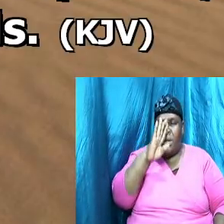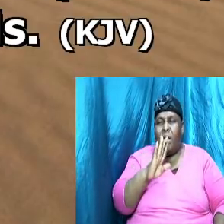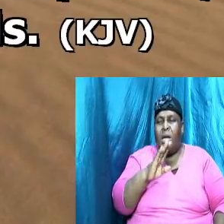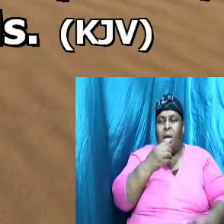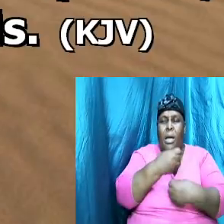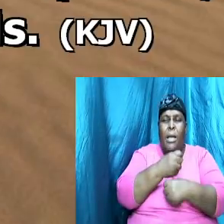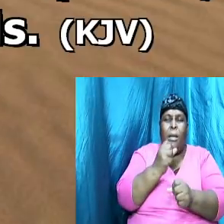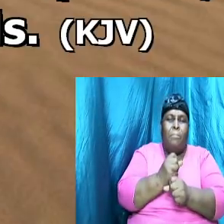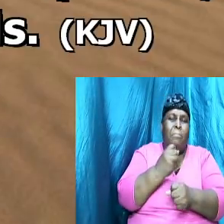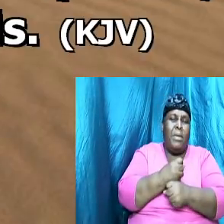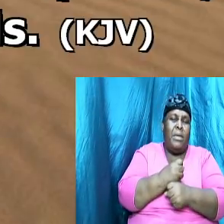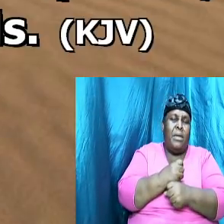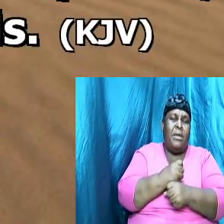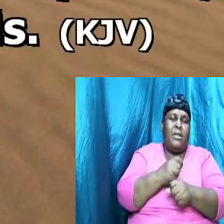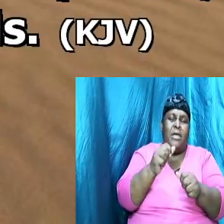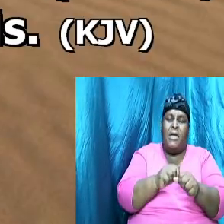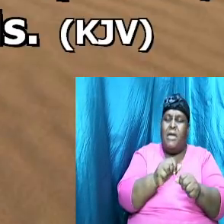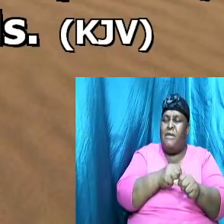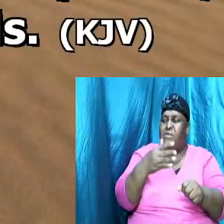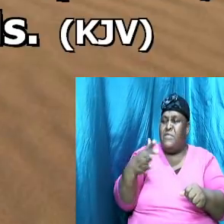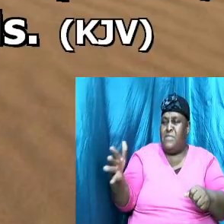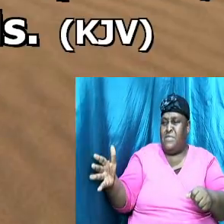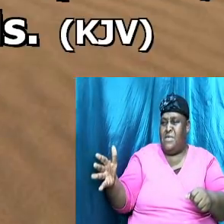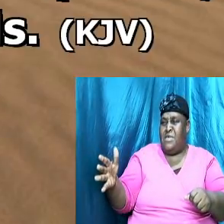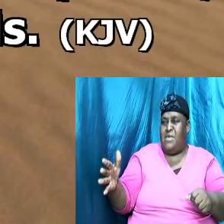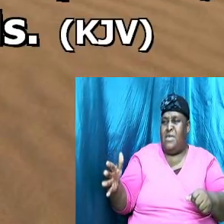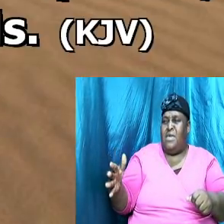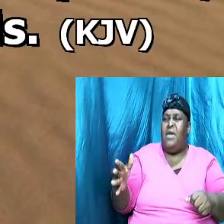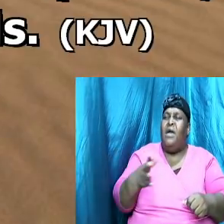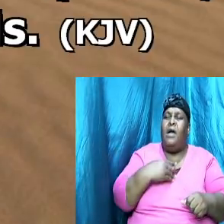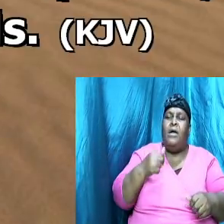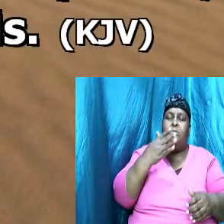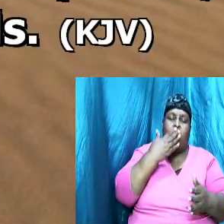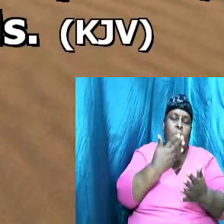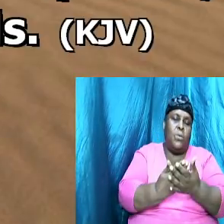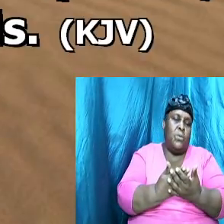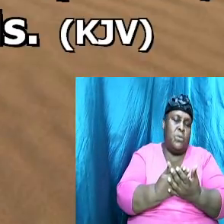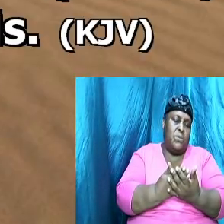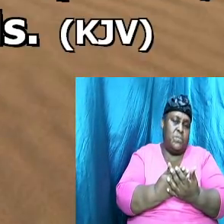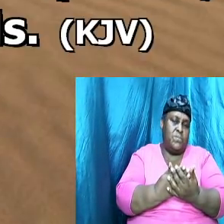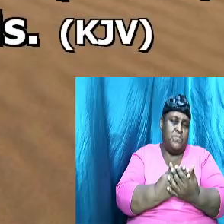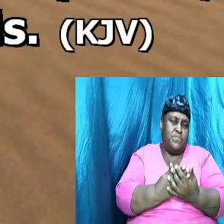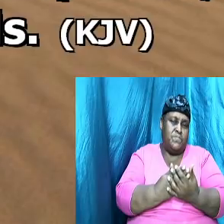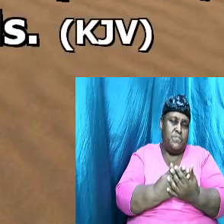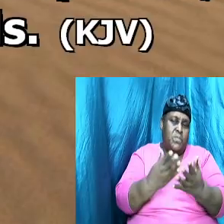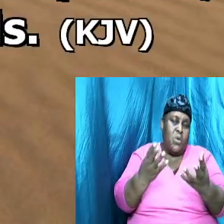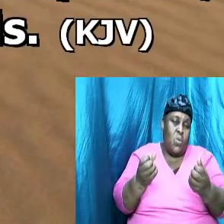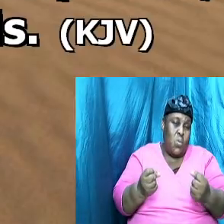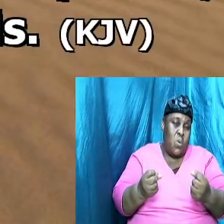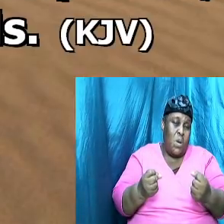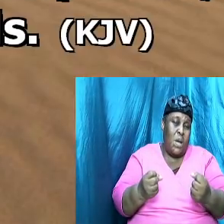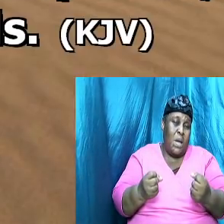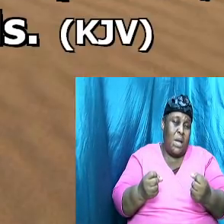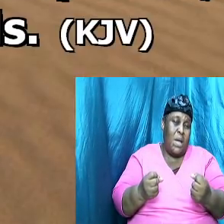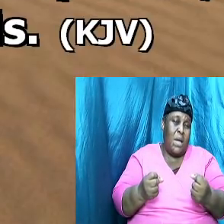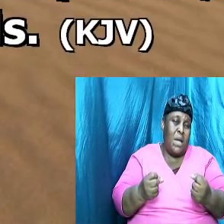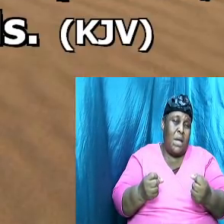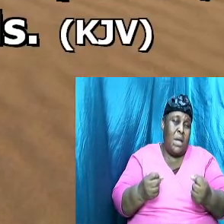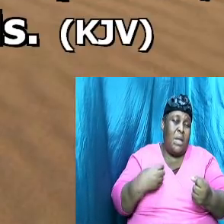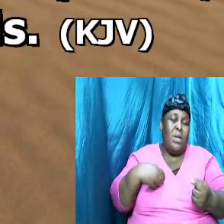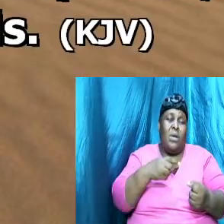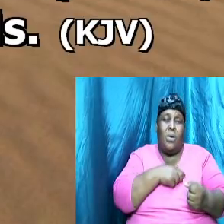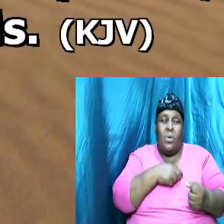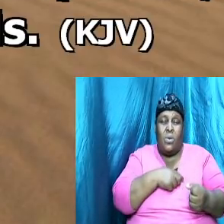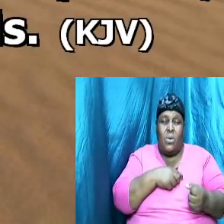everything and it was good I want us to pick up three points